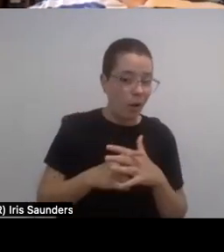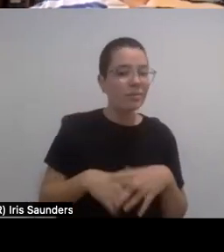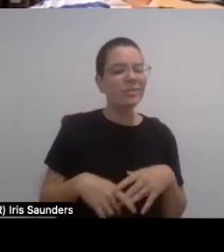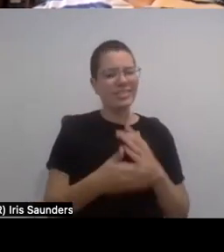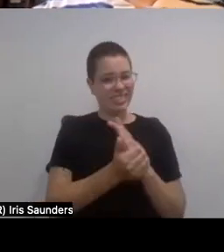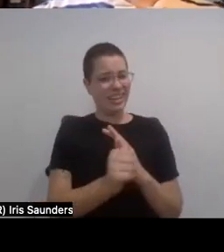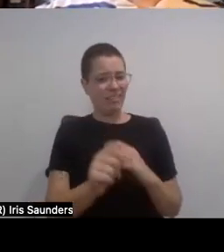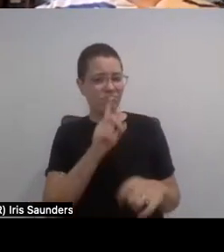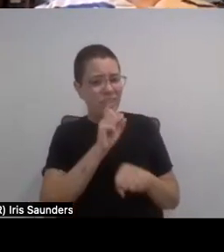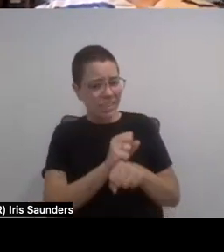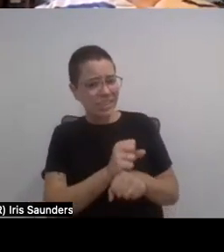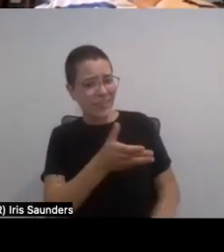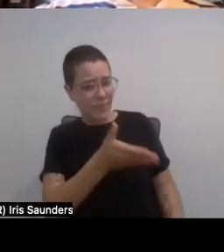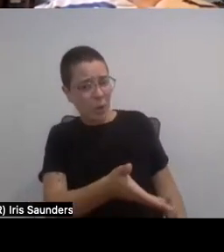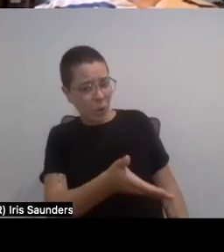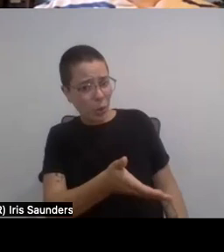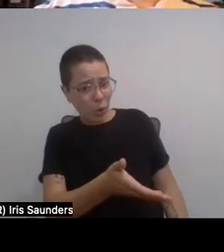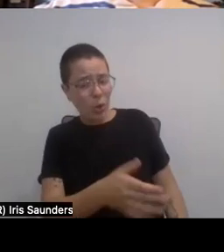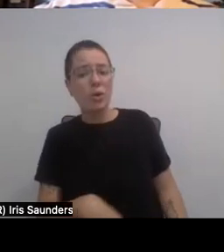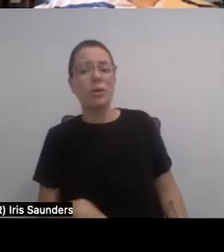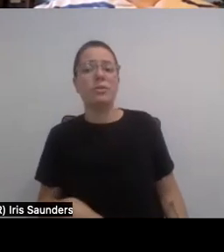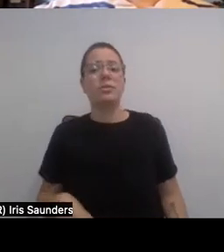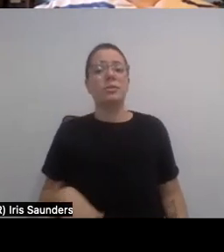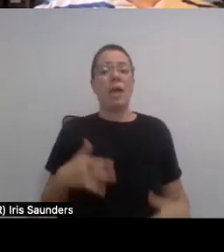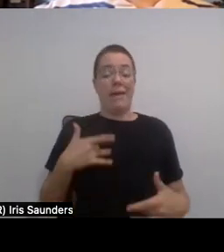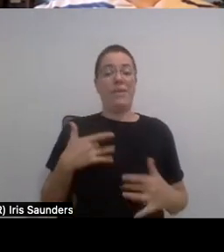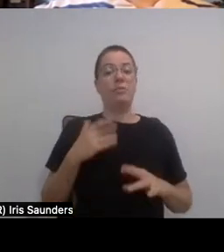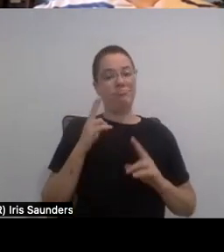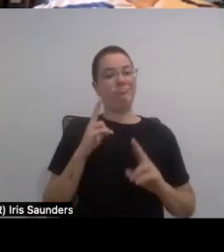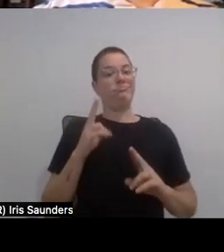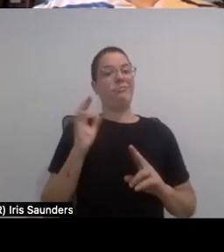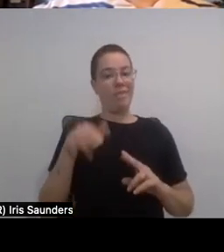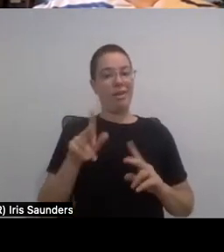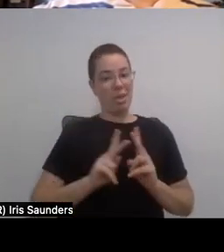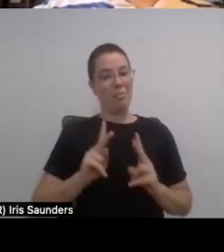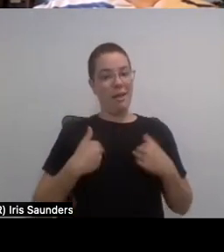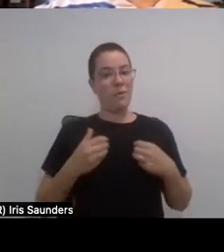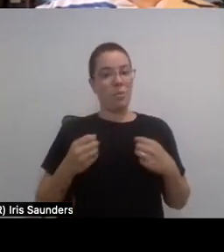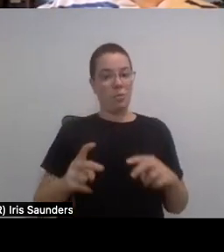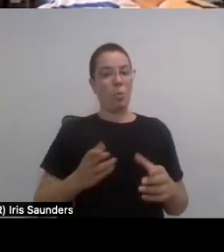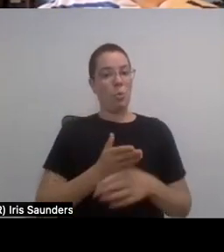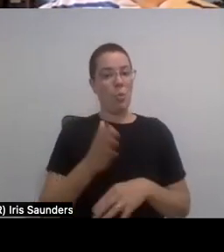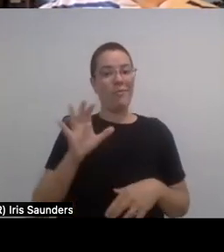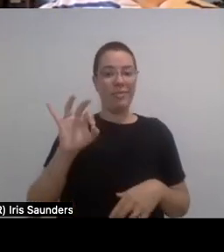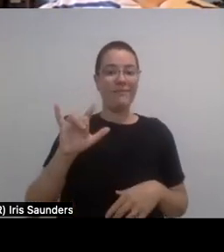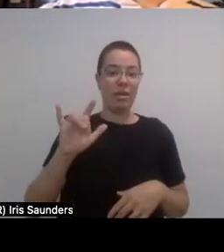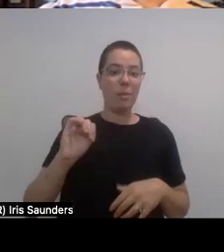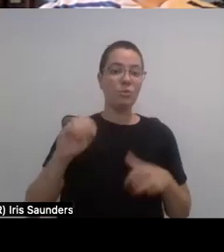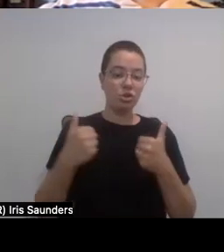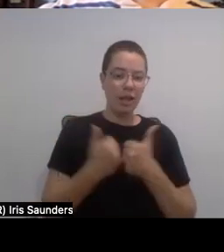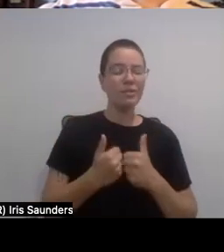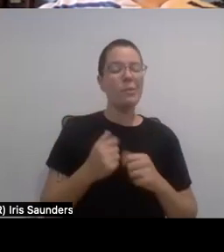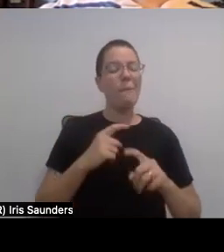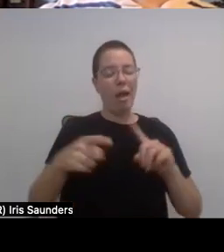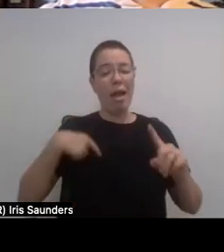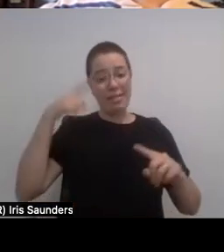very honored that people have, through the Film Challenge, gotten those opportunities. But I think just in general, the industry is calling for it.